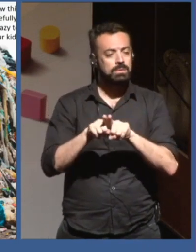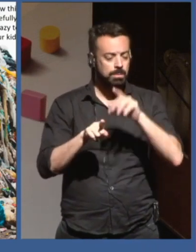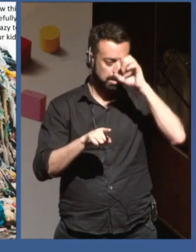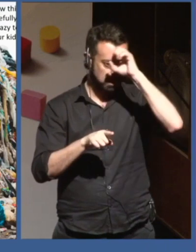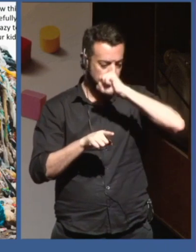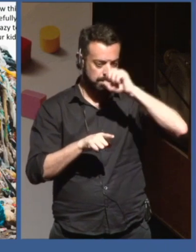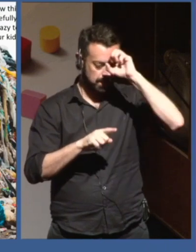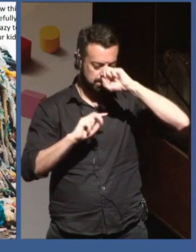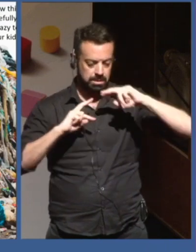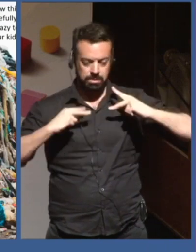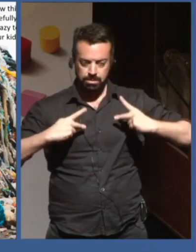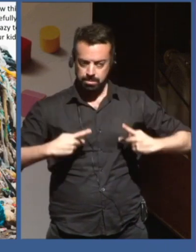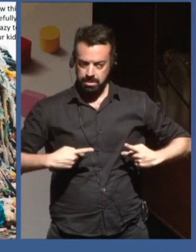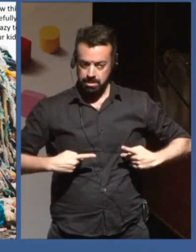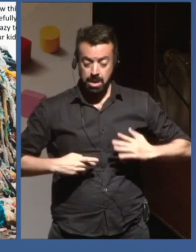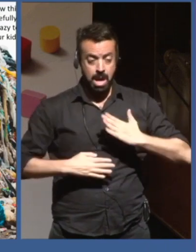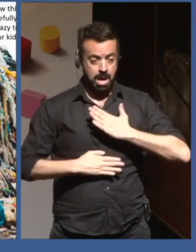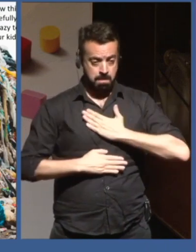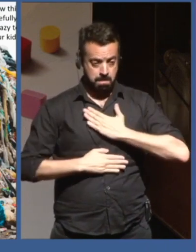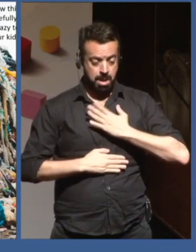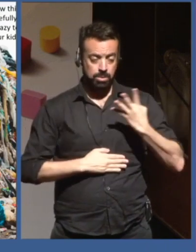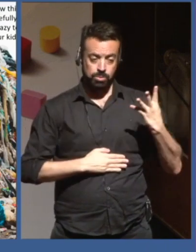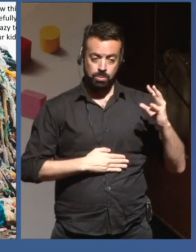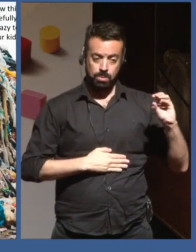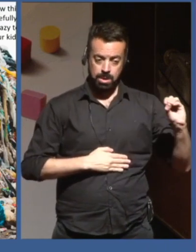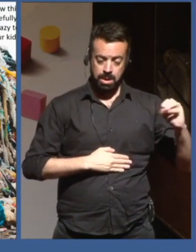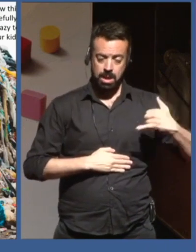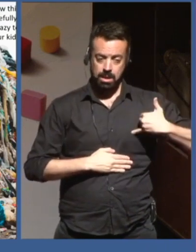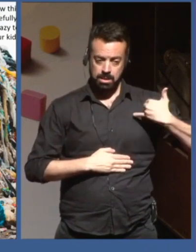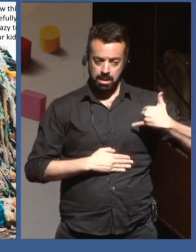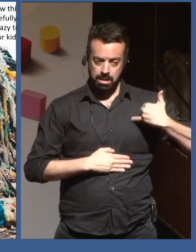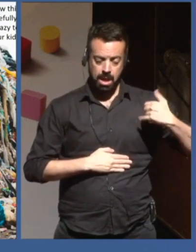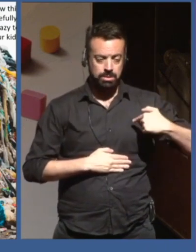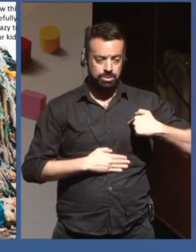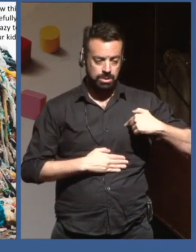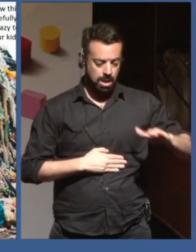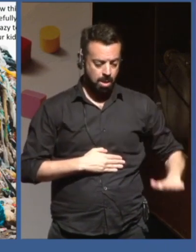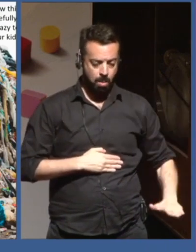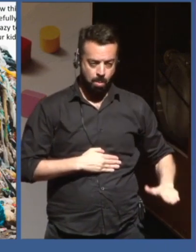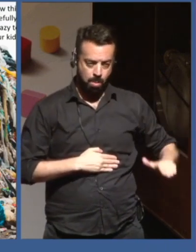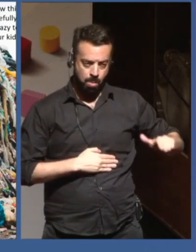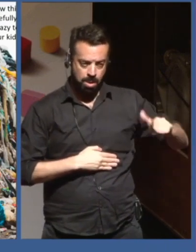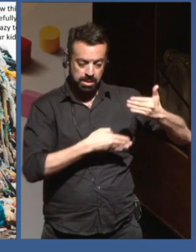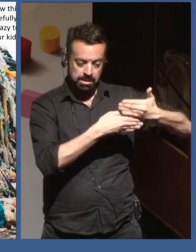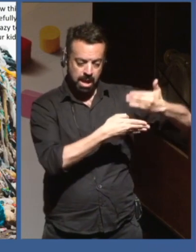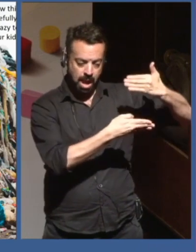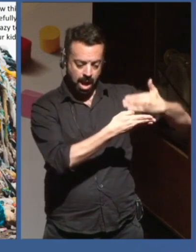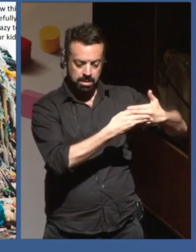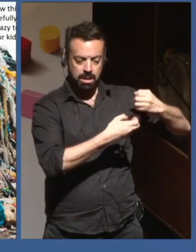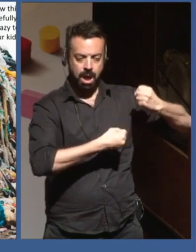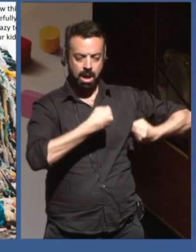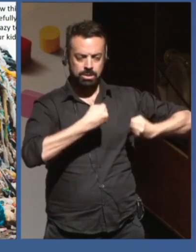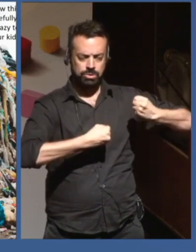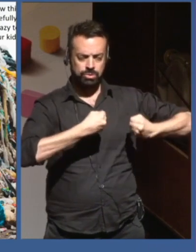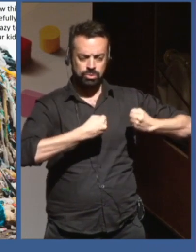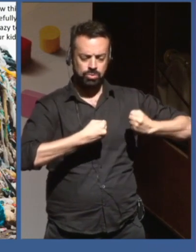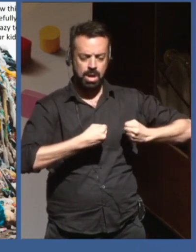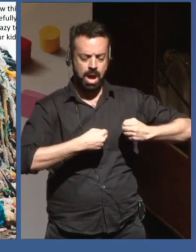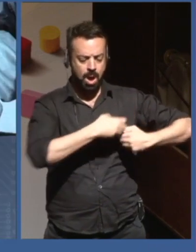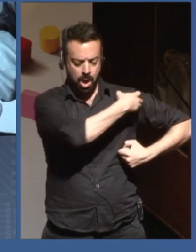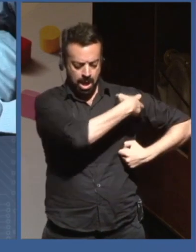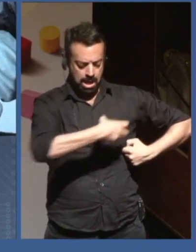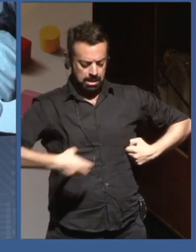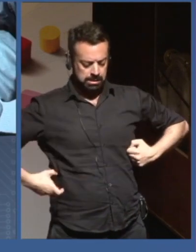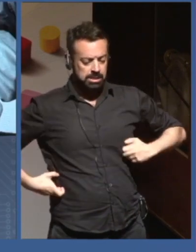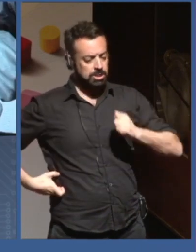up, you know, at the back of a car without a seatbelt, like, sleeping, et cetera, et cetera. I'm still alive. I'm not really sure how. But there are